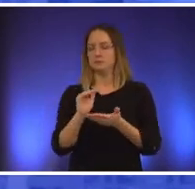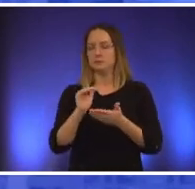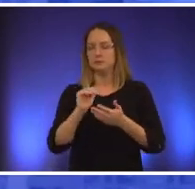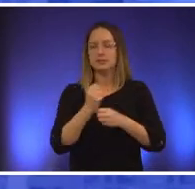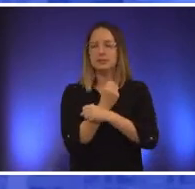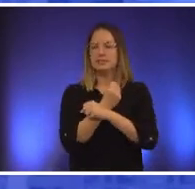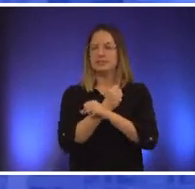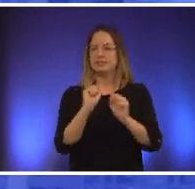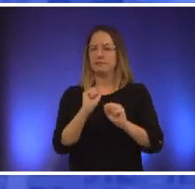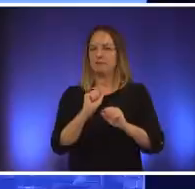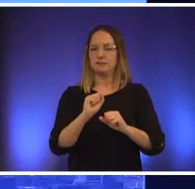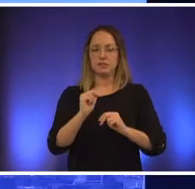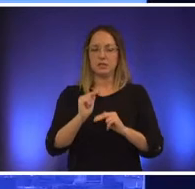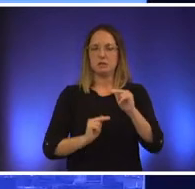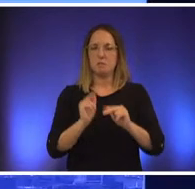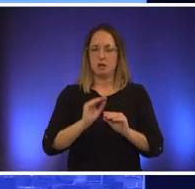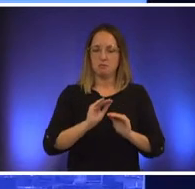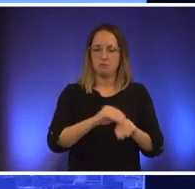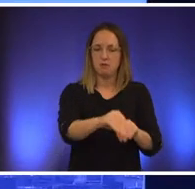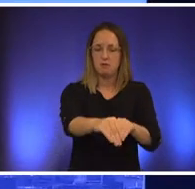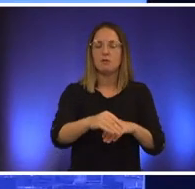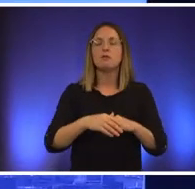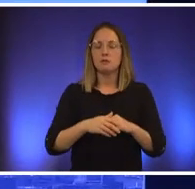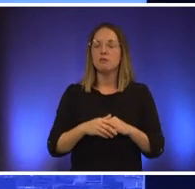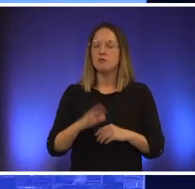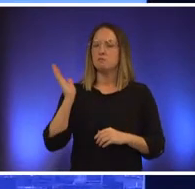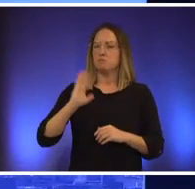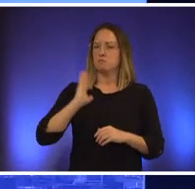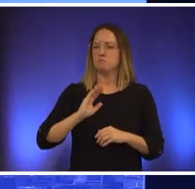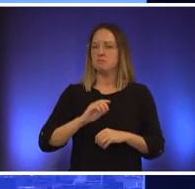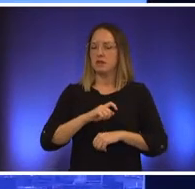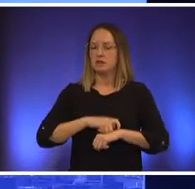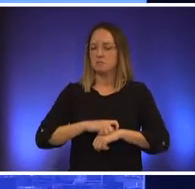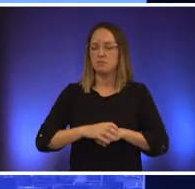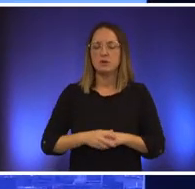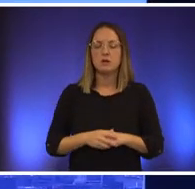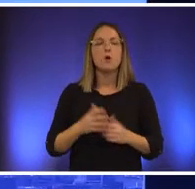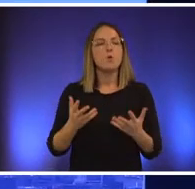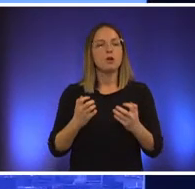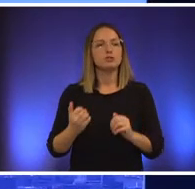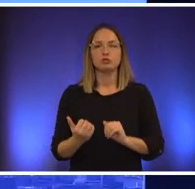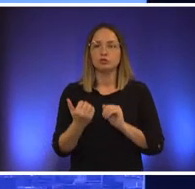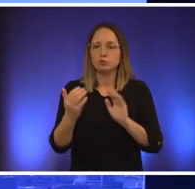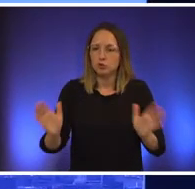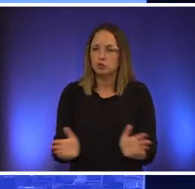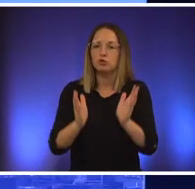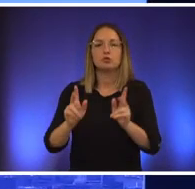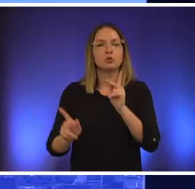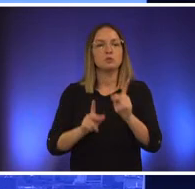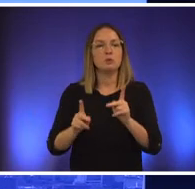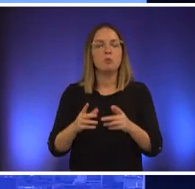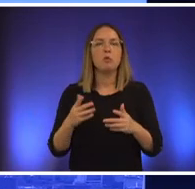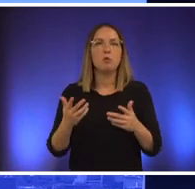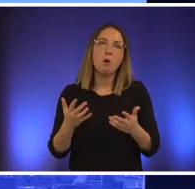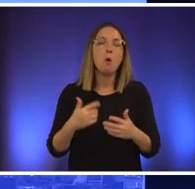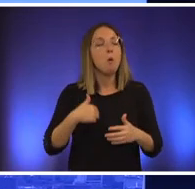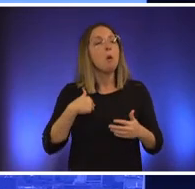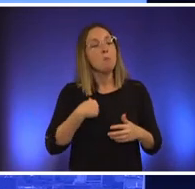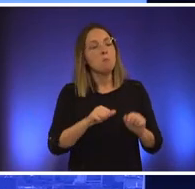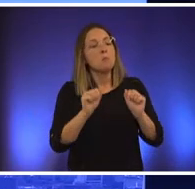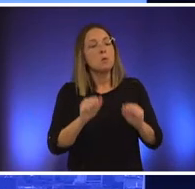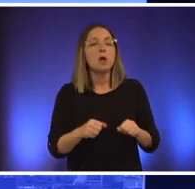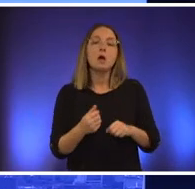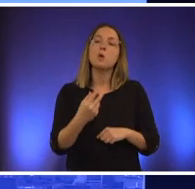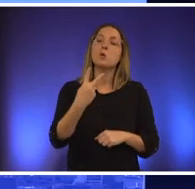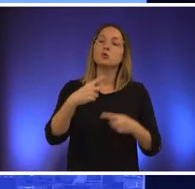components built in so we do want to encourage people to to say i could i can take the take a you know a two mile bike ride on a